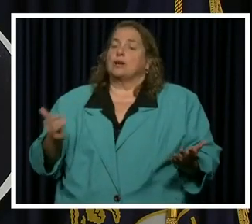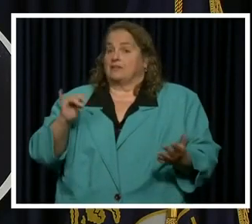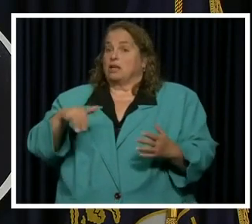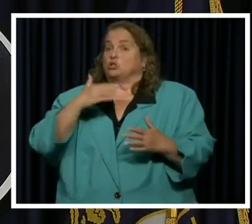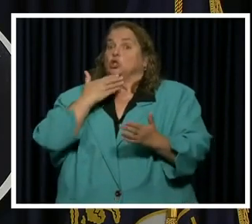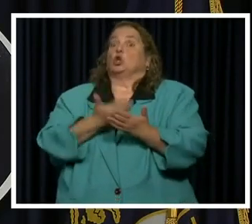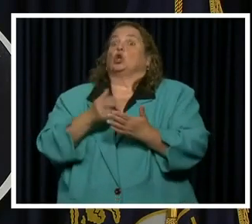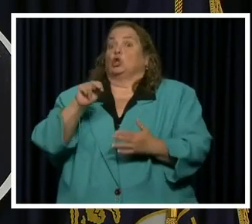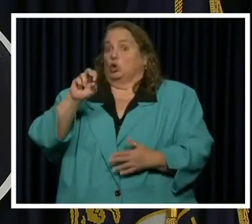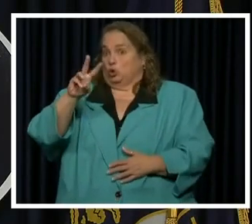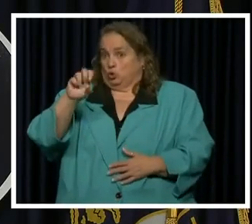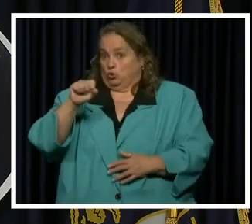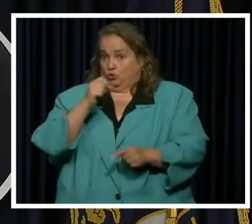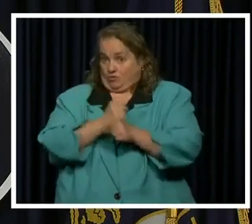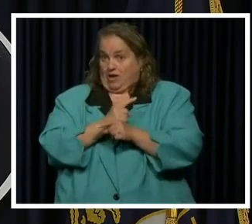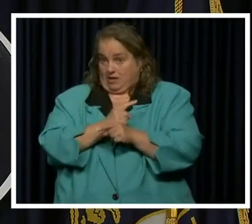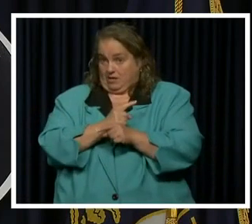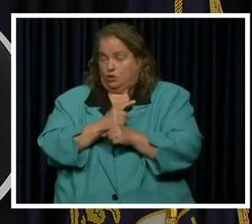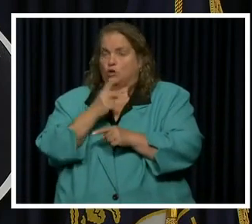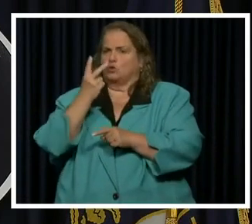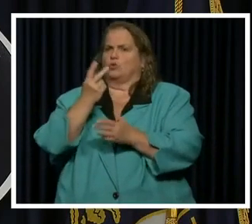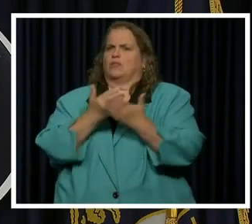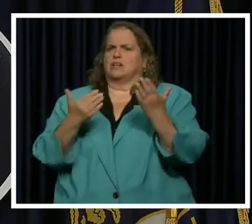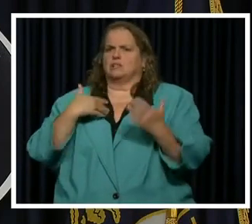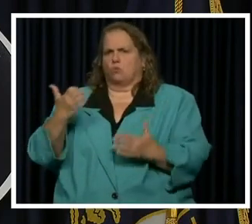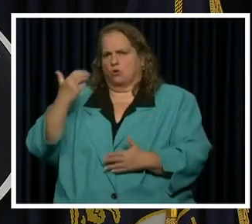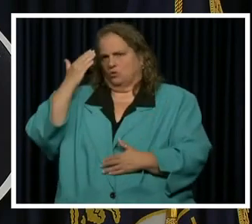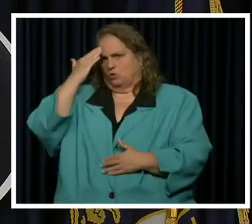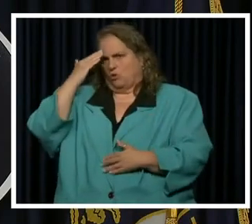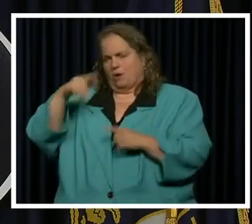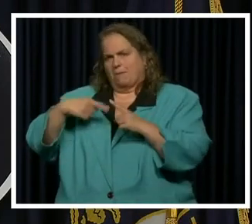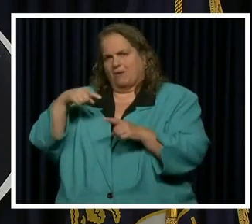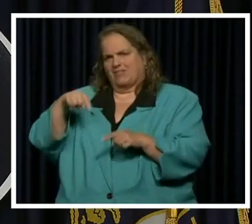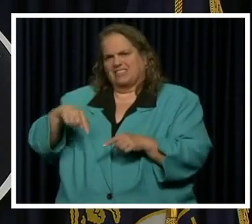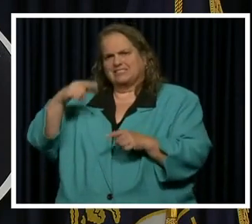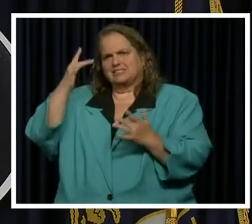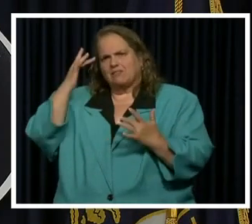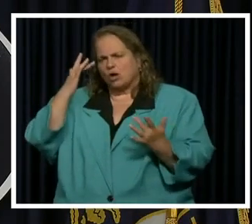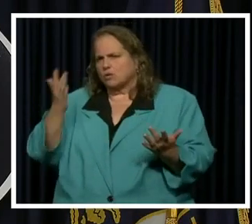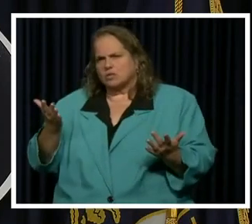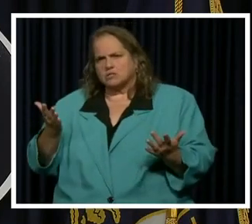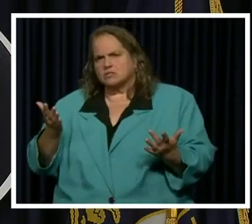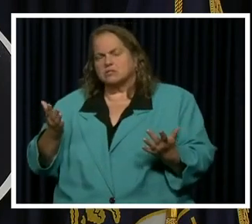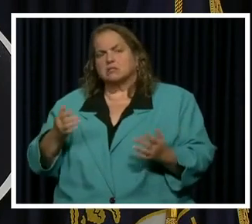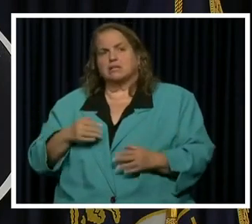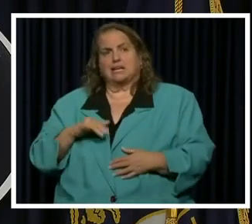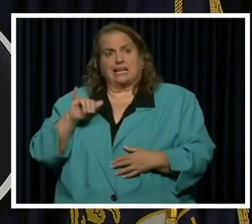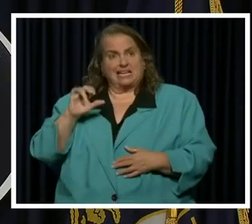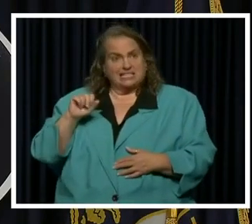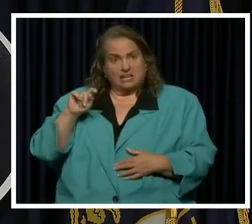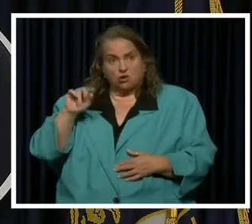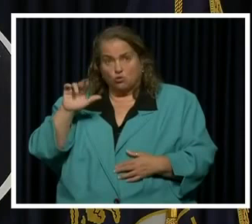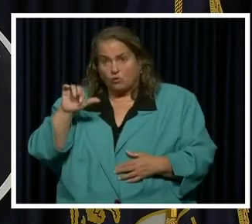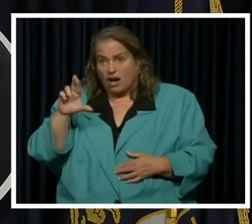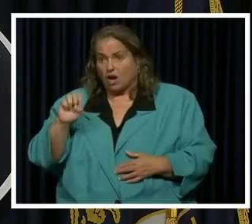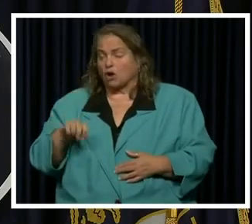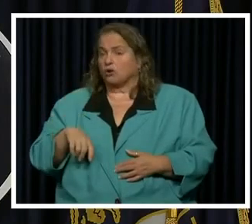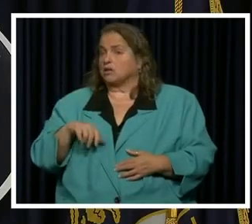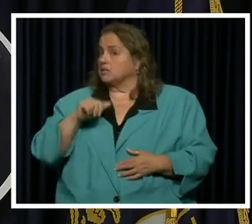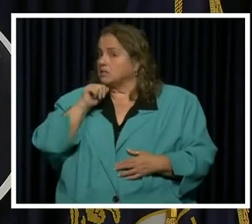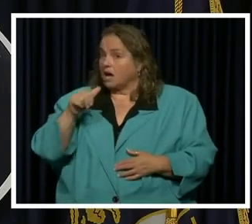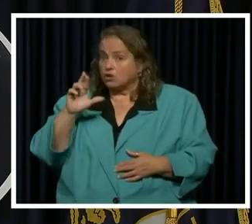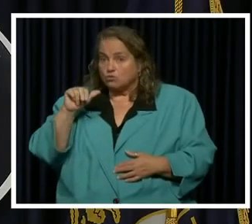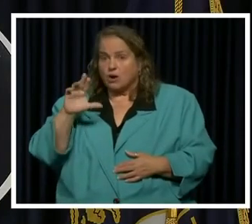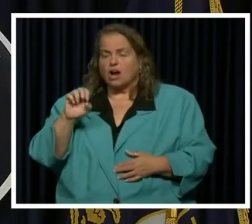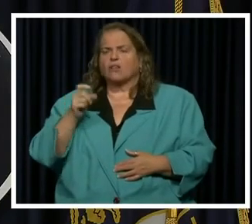really good news, right? There's two things we'll want to know about this. We'll want to know, um, is it rare or is it not? And